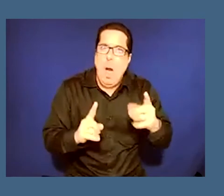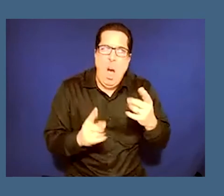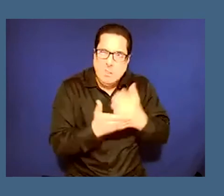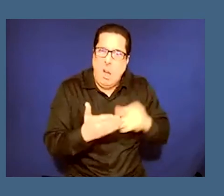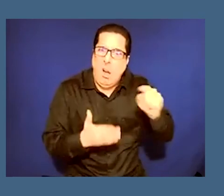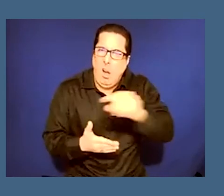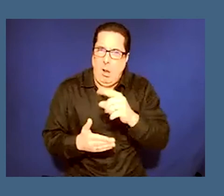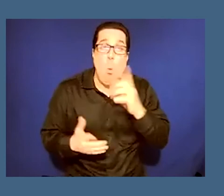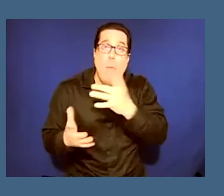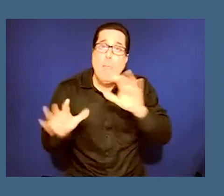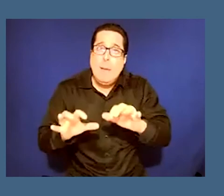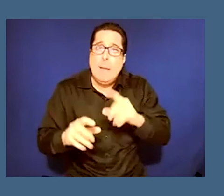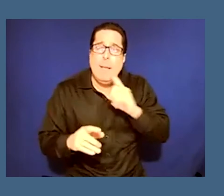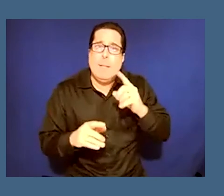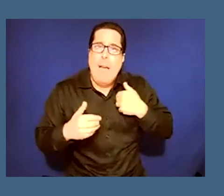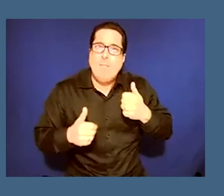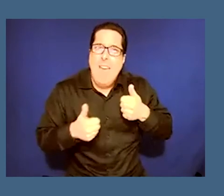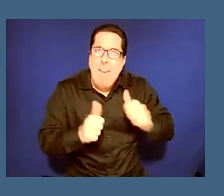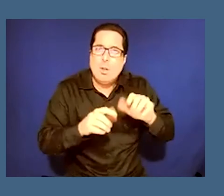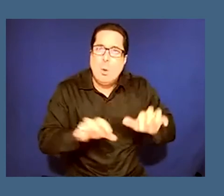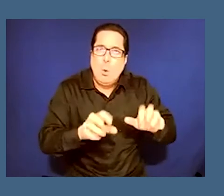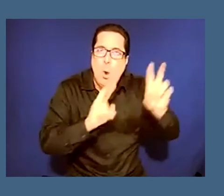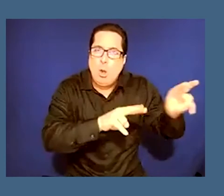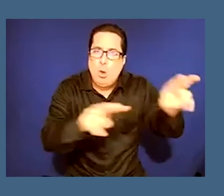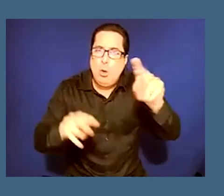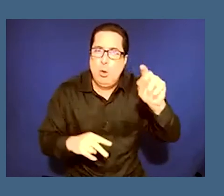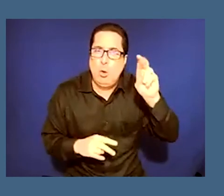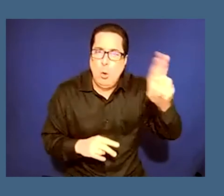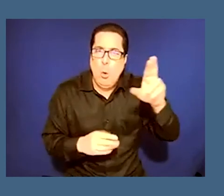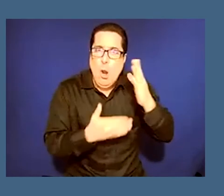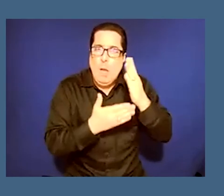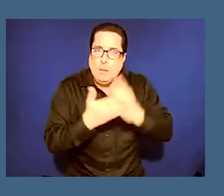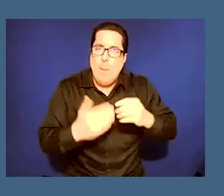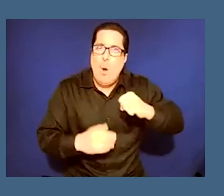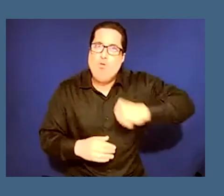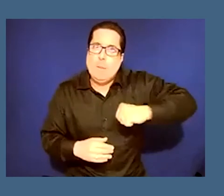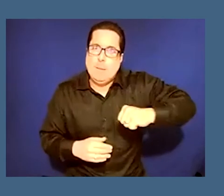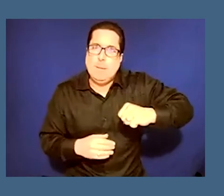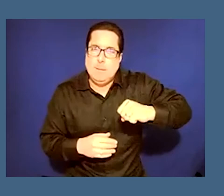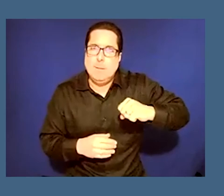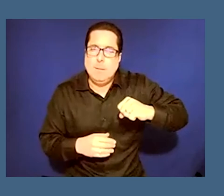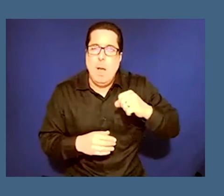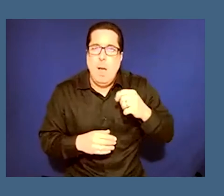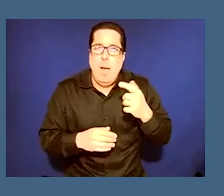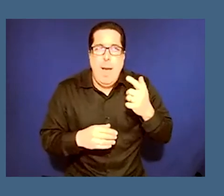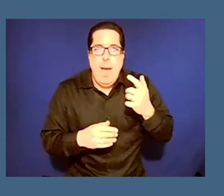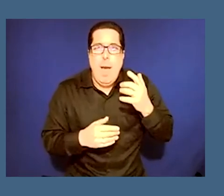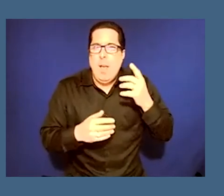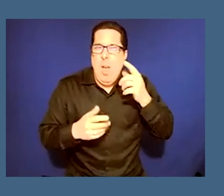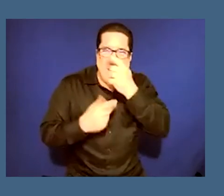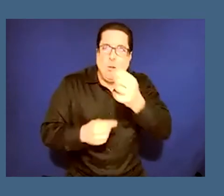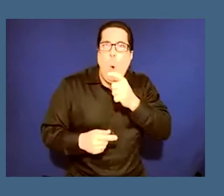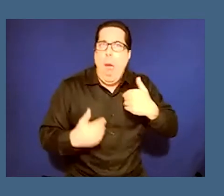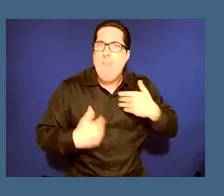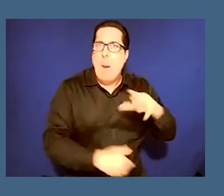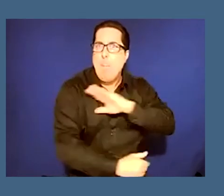efforts to do a tour of this there was resistance right so it's interesting sort of who has the power to sort of send these